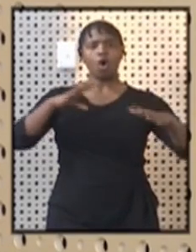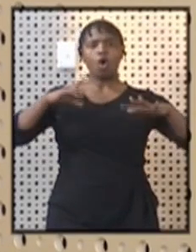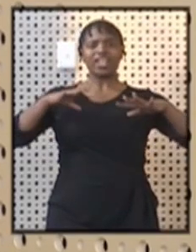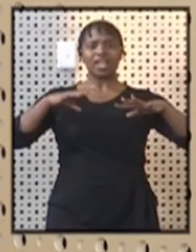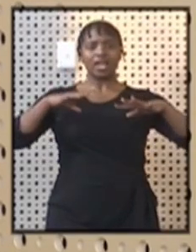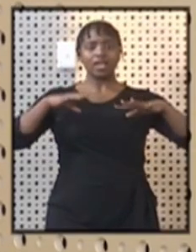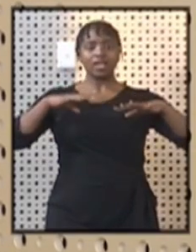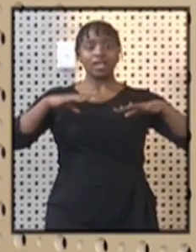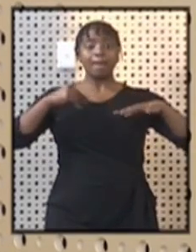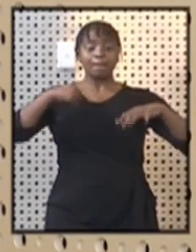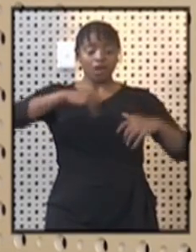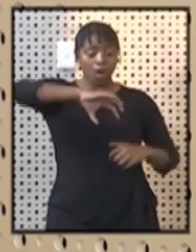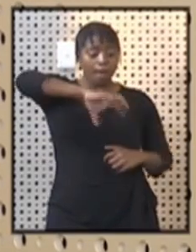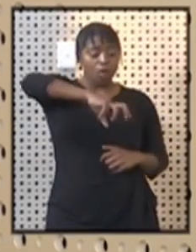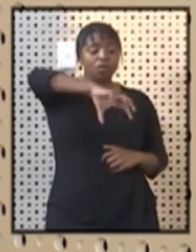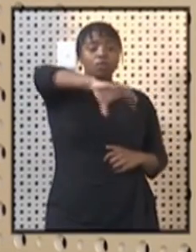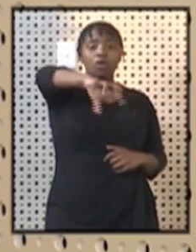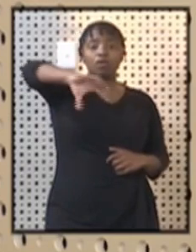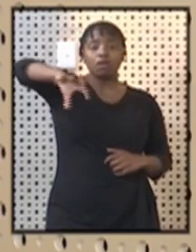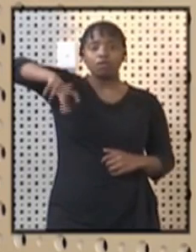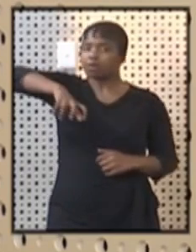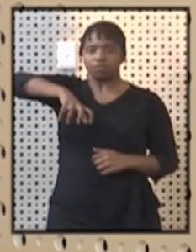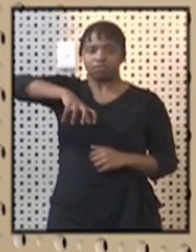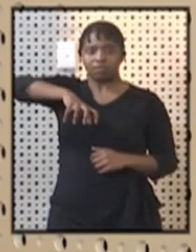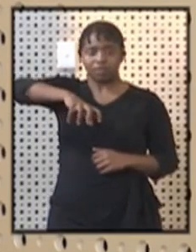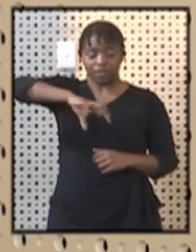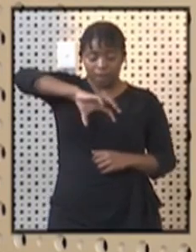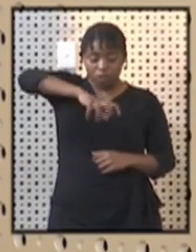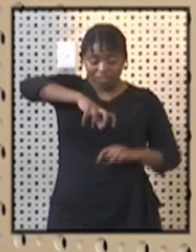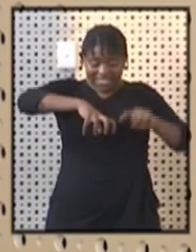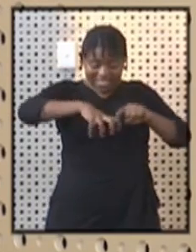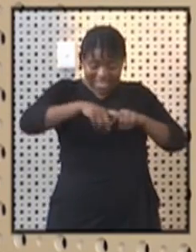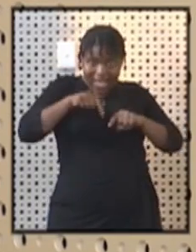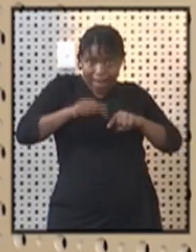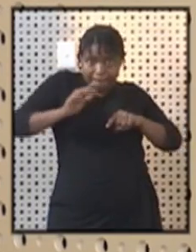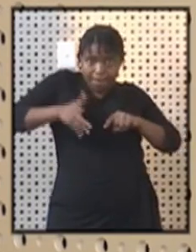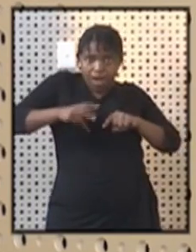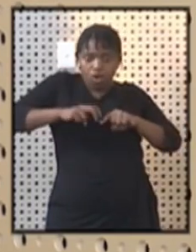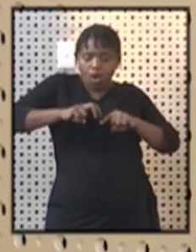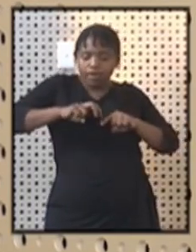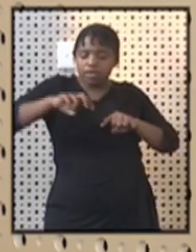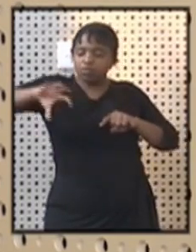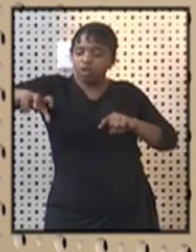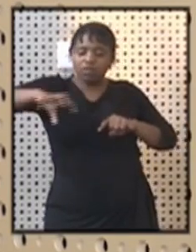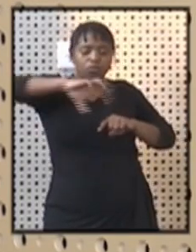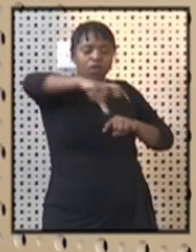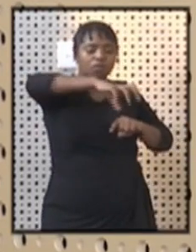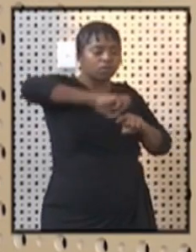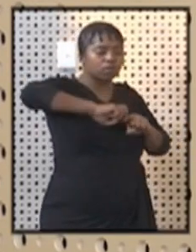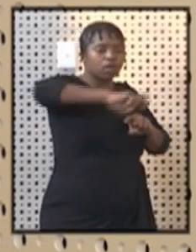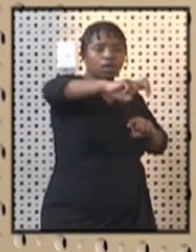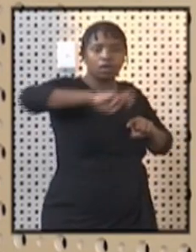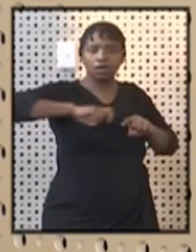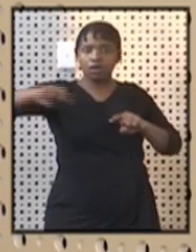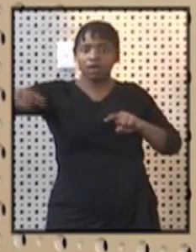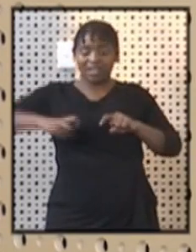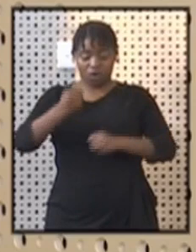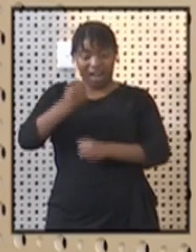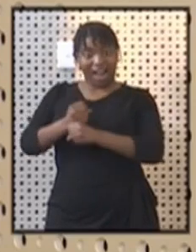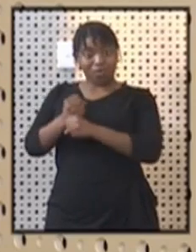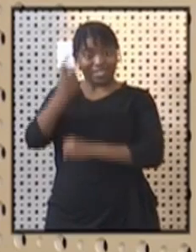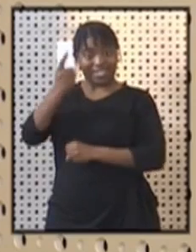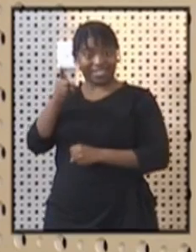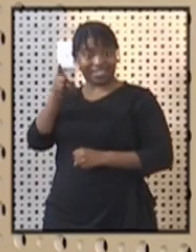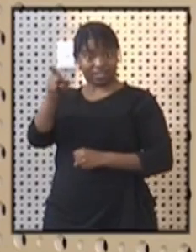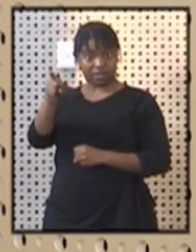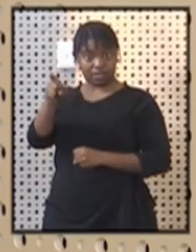not intra-provincial, not It's intra, not inter. So, it's within your province. If you are in Ghaudeng, you